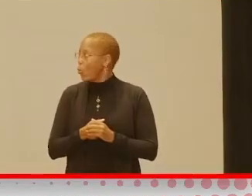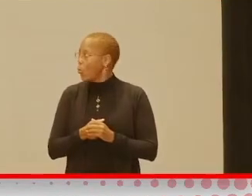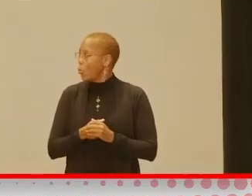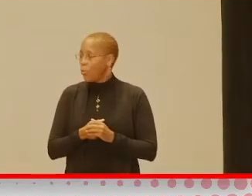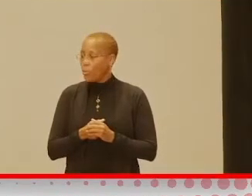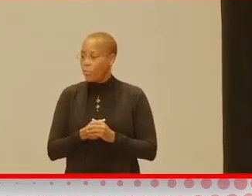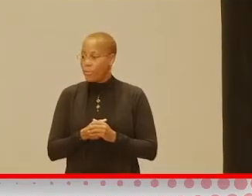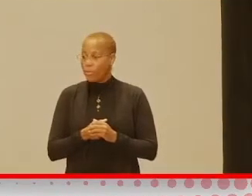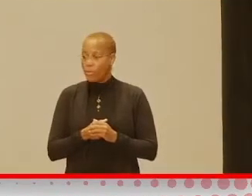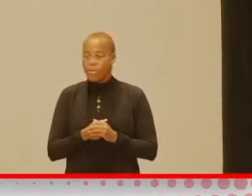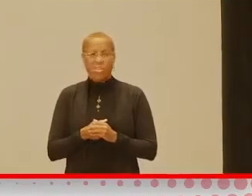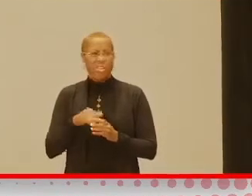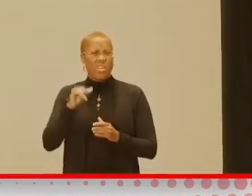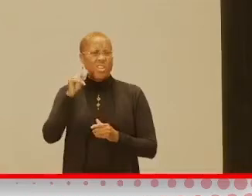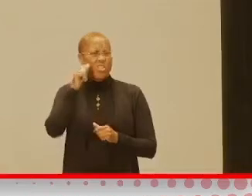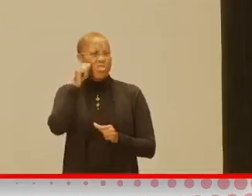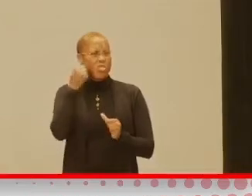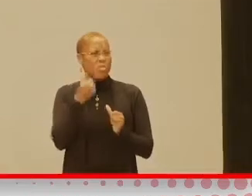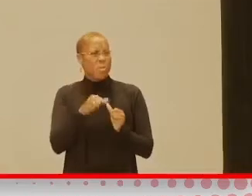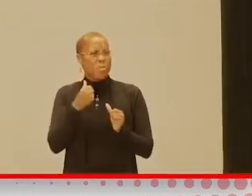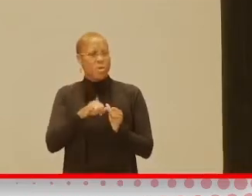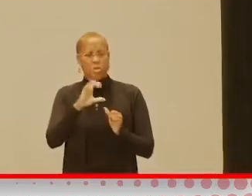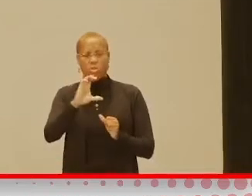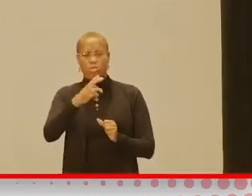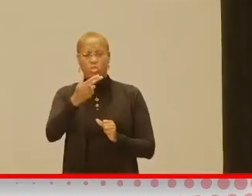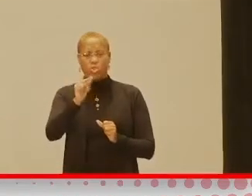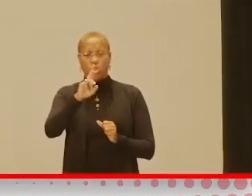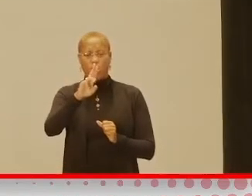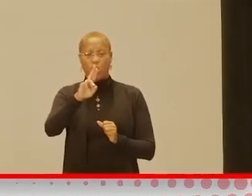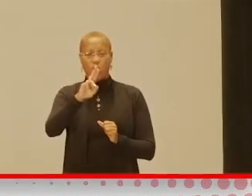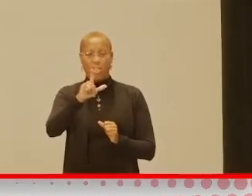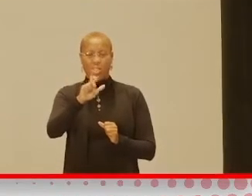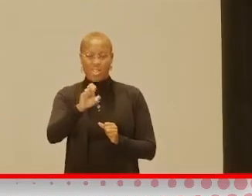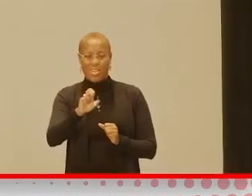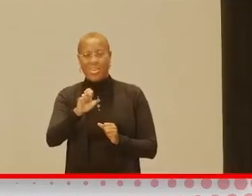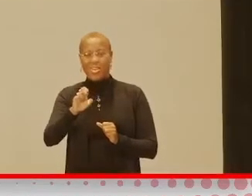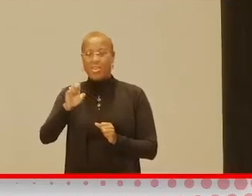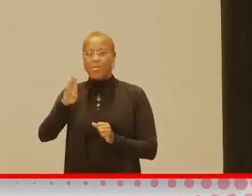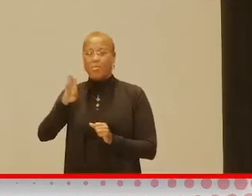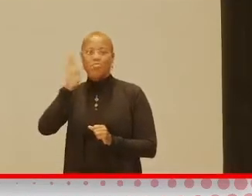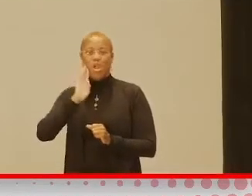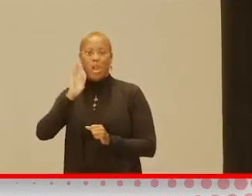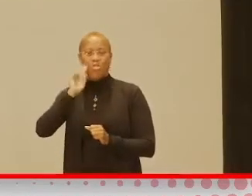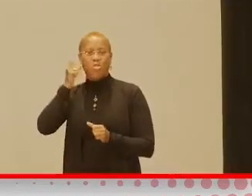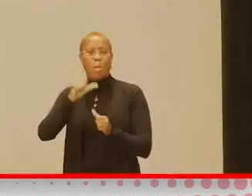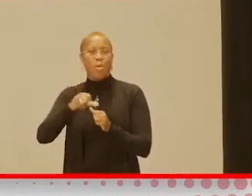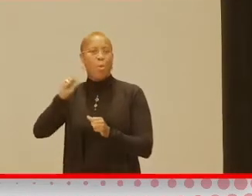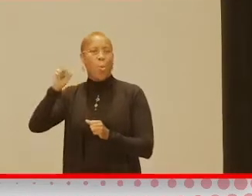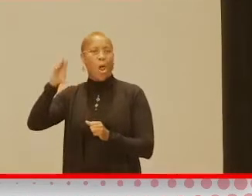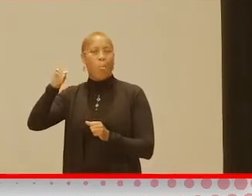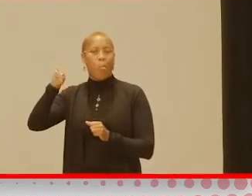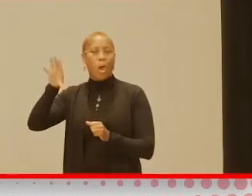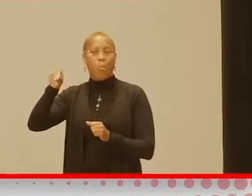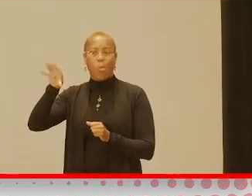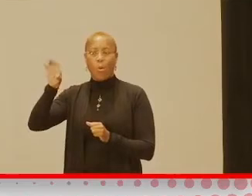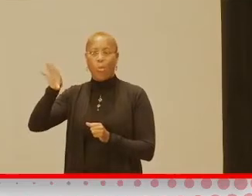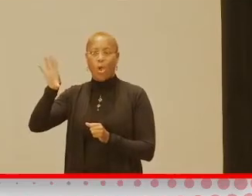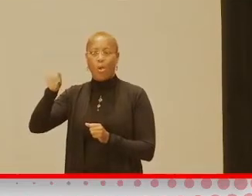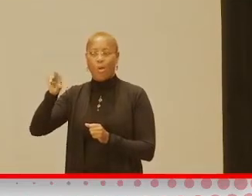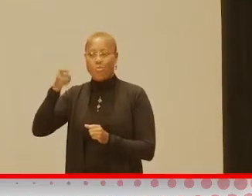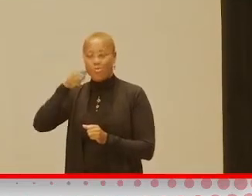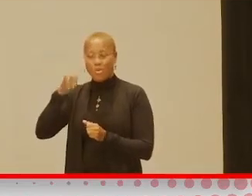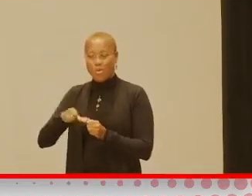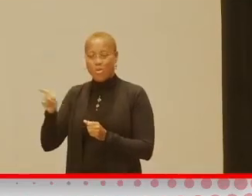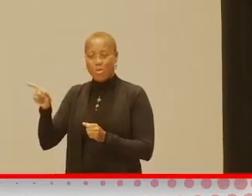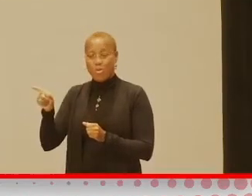So that was Charlie Brown. Do you remember Charlie Brown? Do you remember that teacher? That rah, rah, rah, rah, like that's all you heard, right? So when we